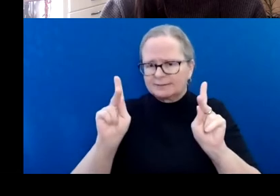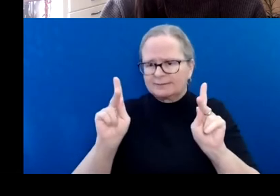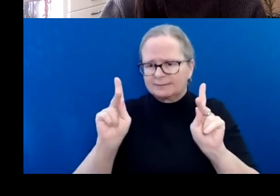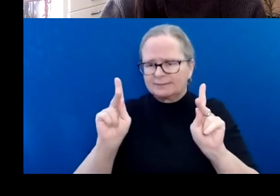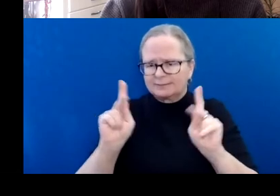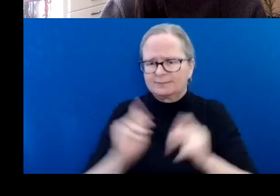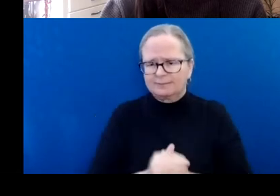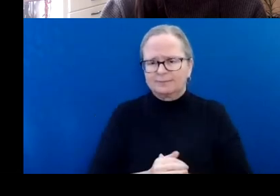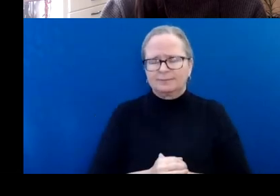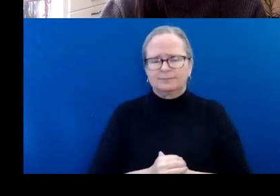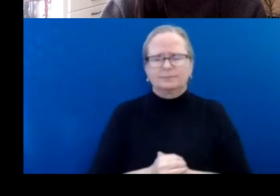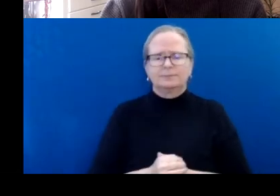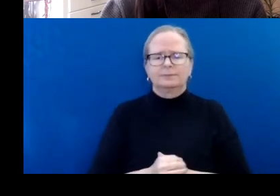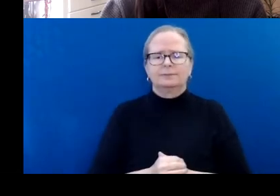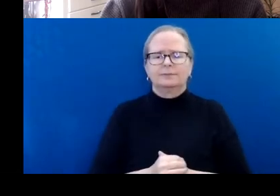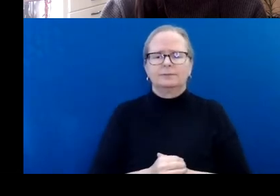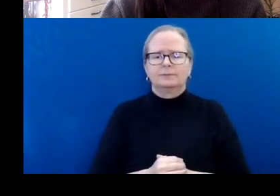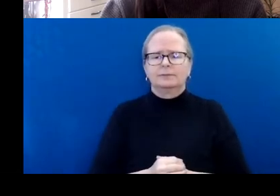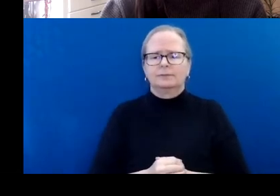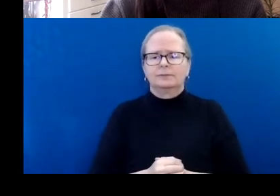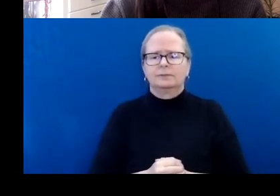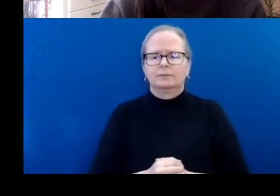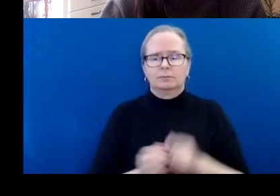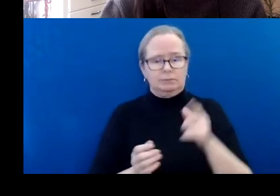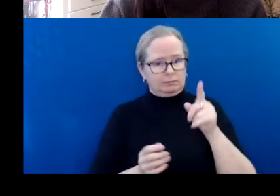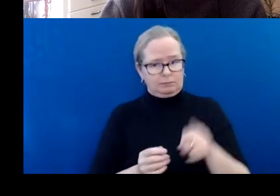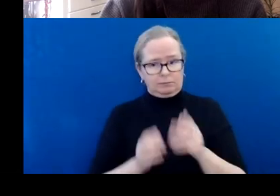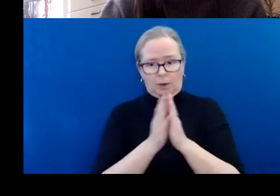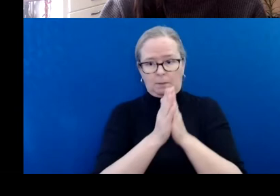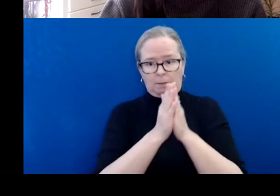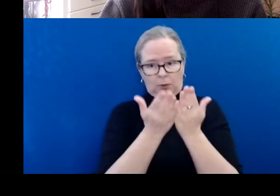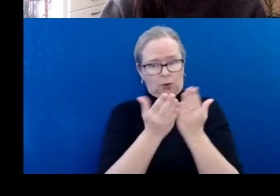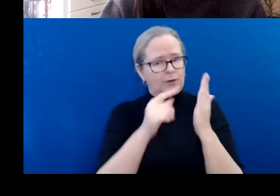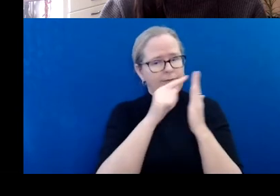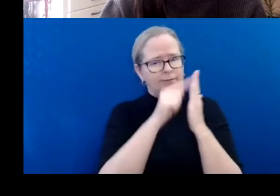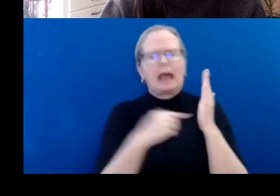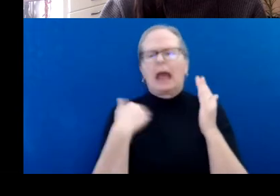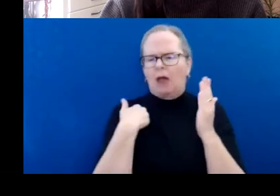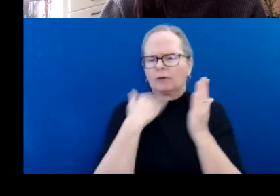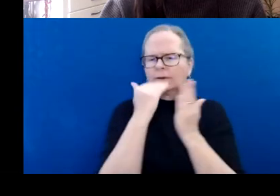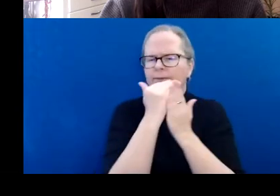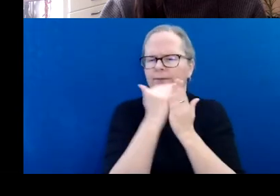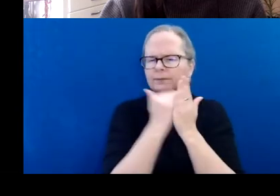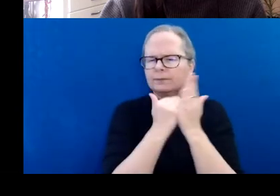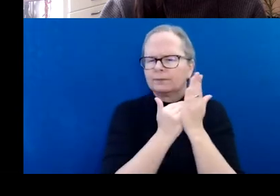There is a list of eligible expenses in the program guidelines that we strongly recommend you read over.